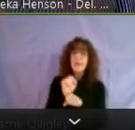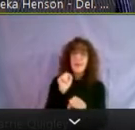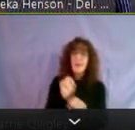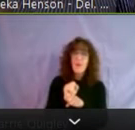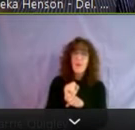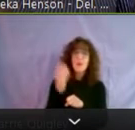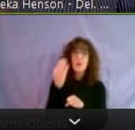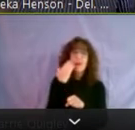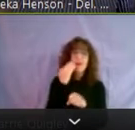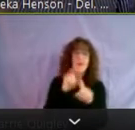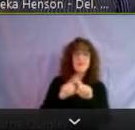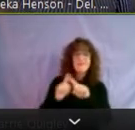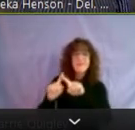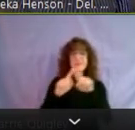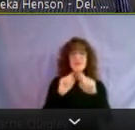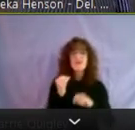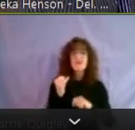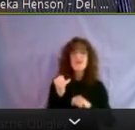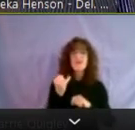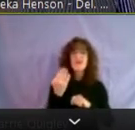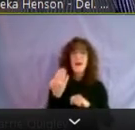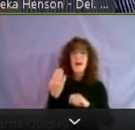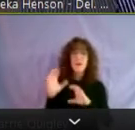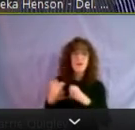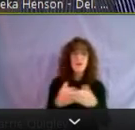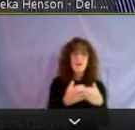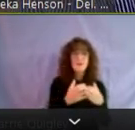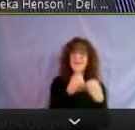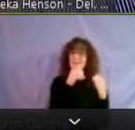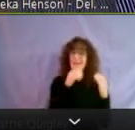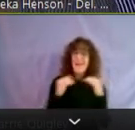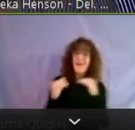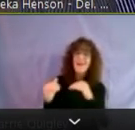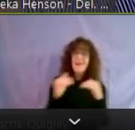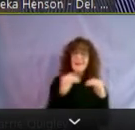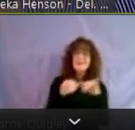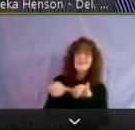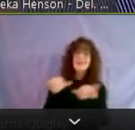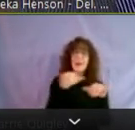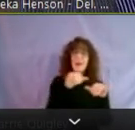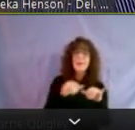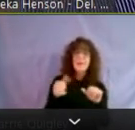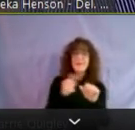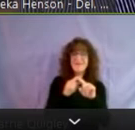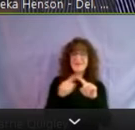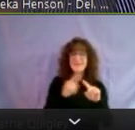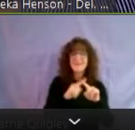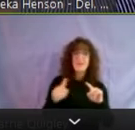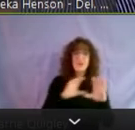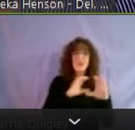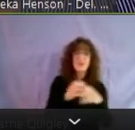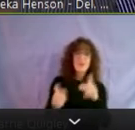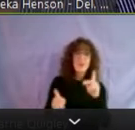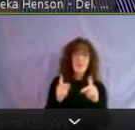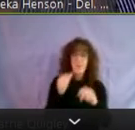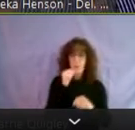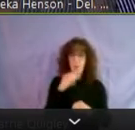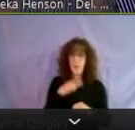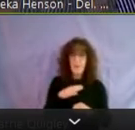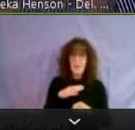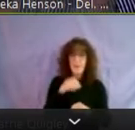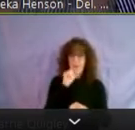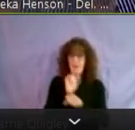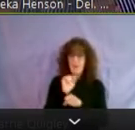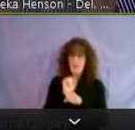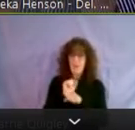across all different job sectors, that it was not spread evenly across all the different demographics, that women were unemployed, their